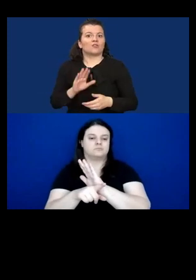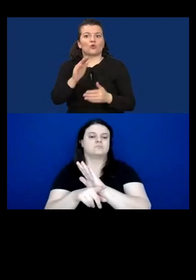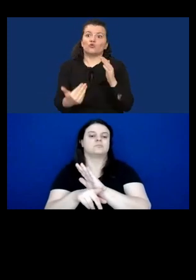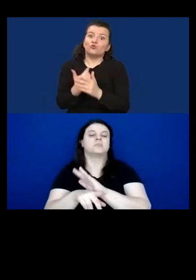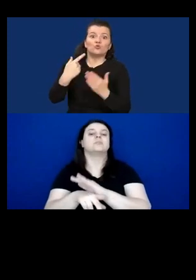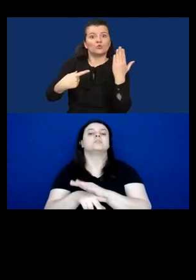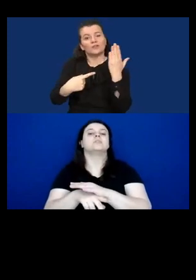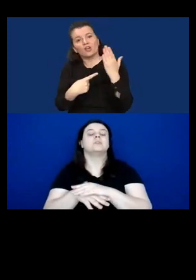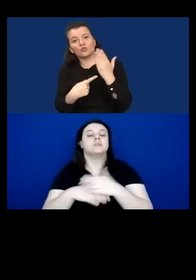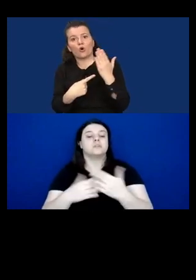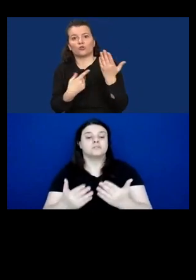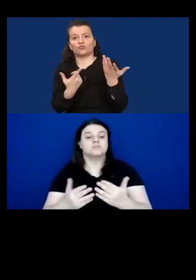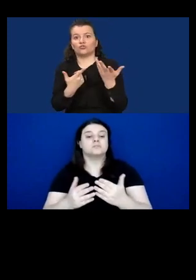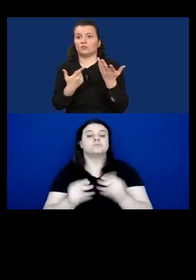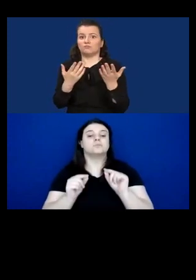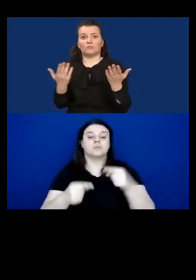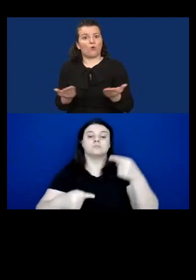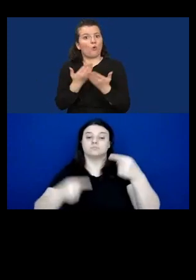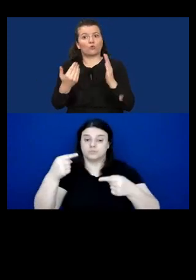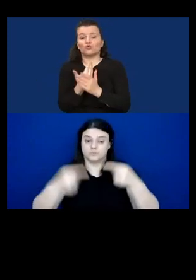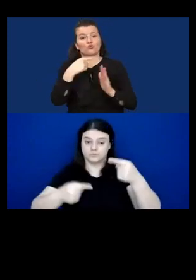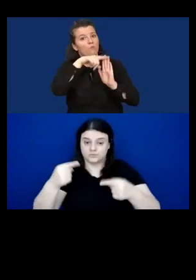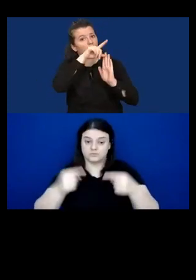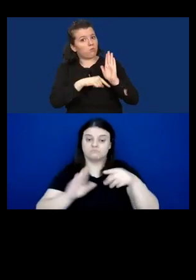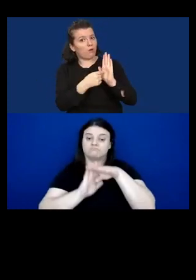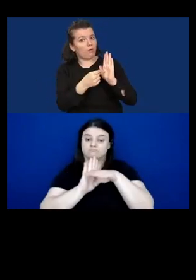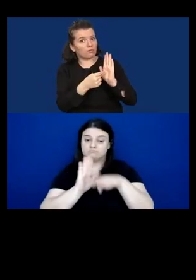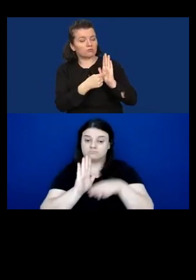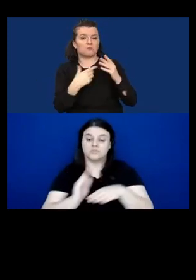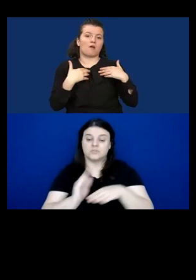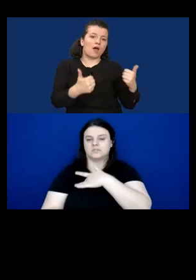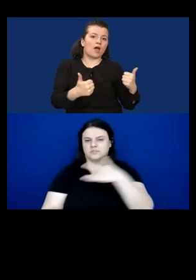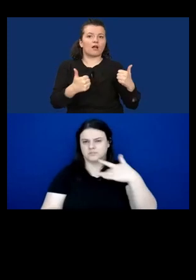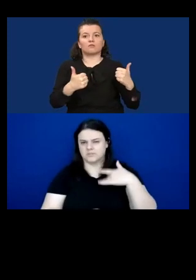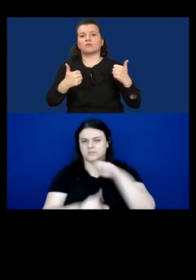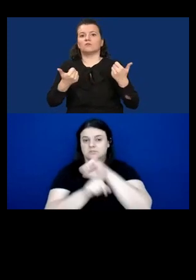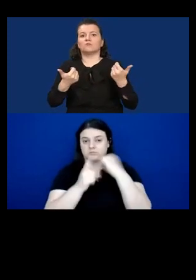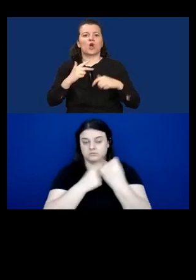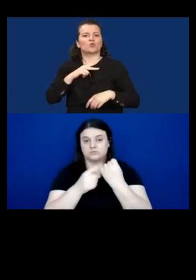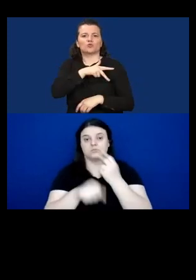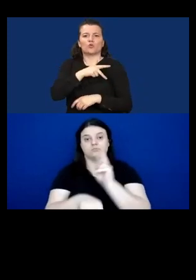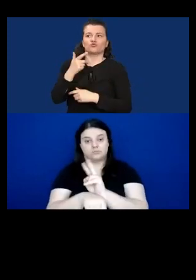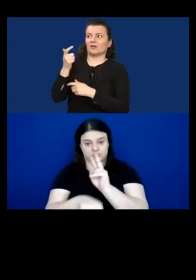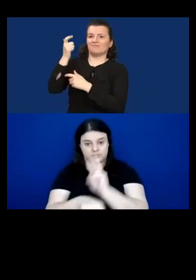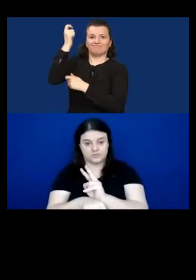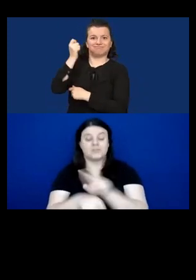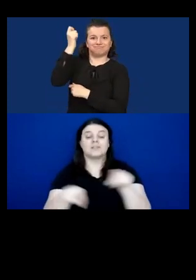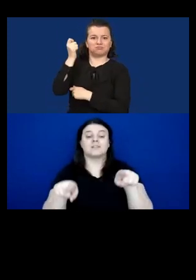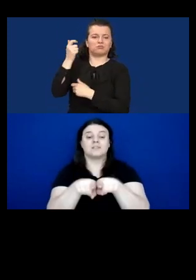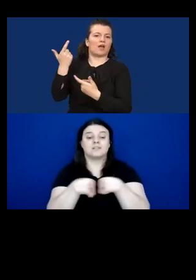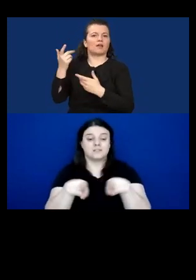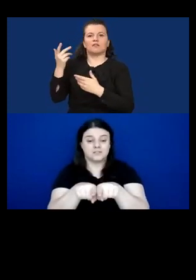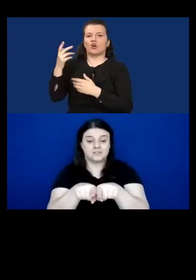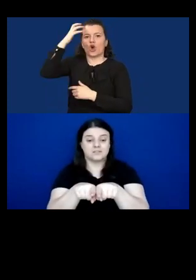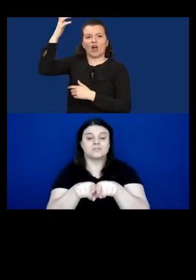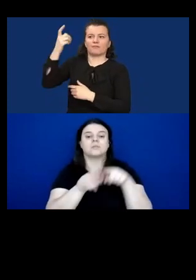technology within the existing policy frameworks for health and social protection. And at the same time, channeled research